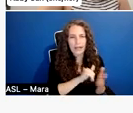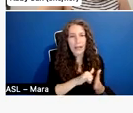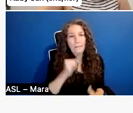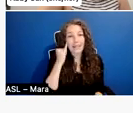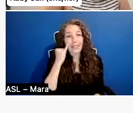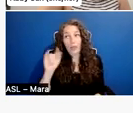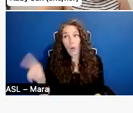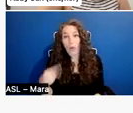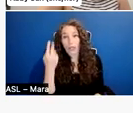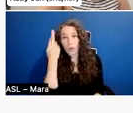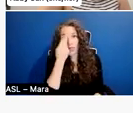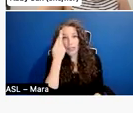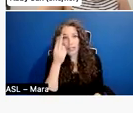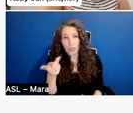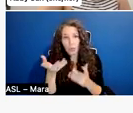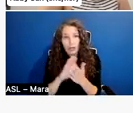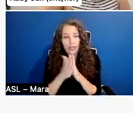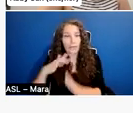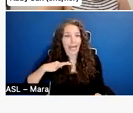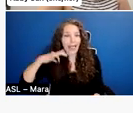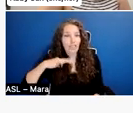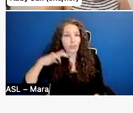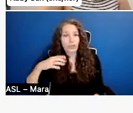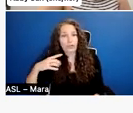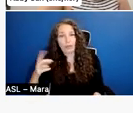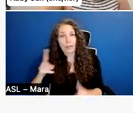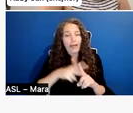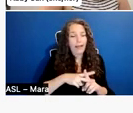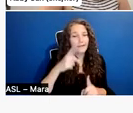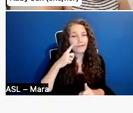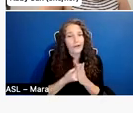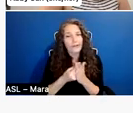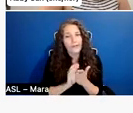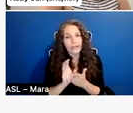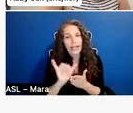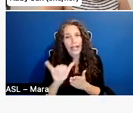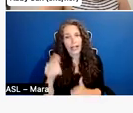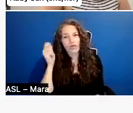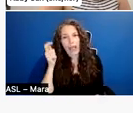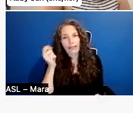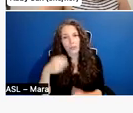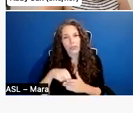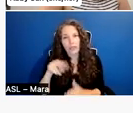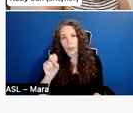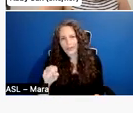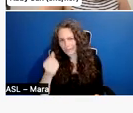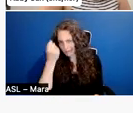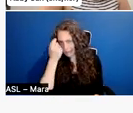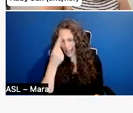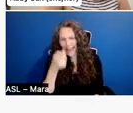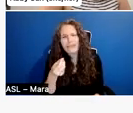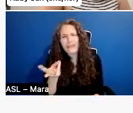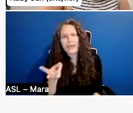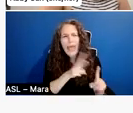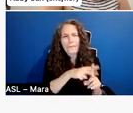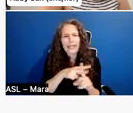for applying for funding and grants in the U S very few applications and grants actually, um,